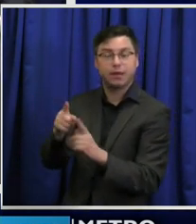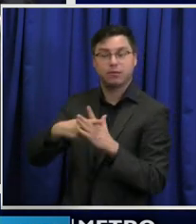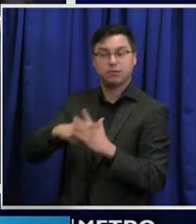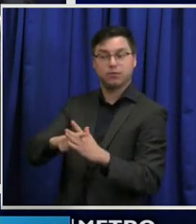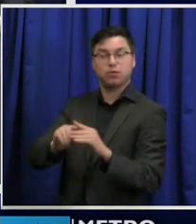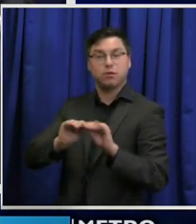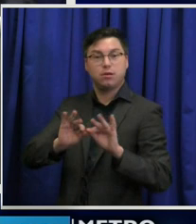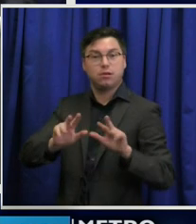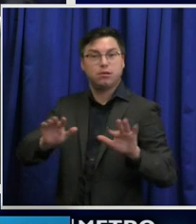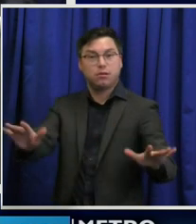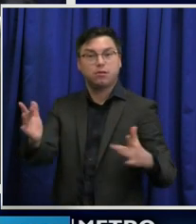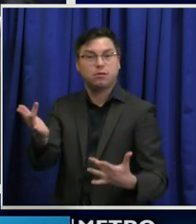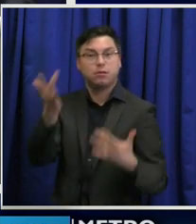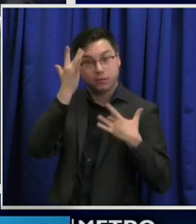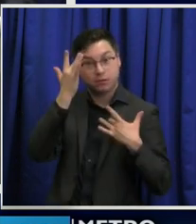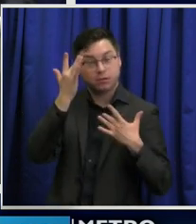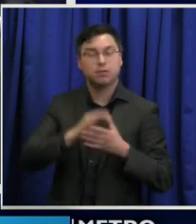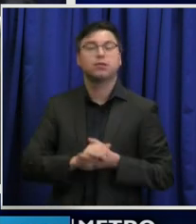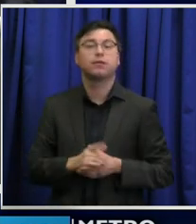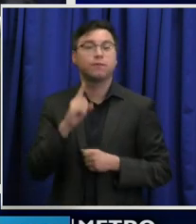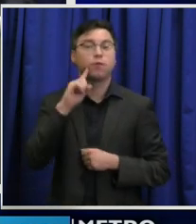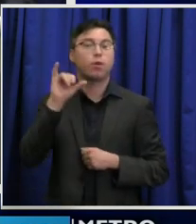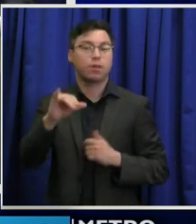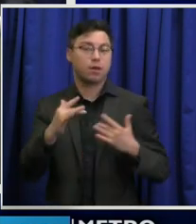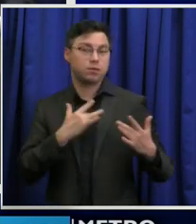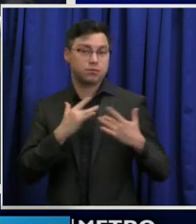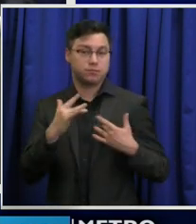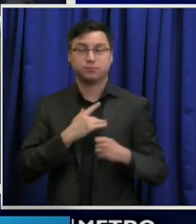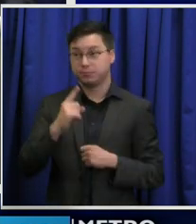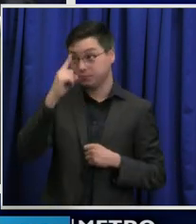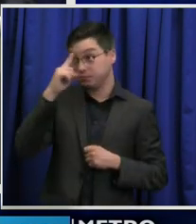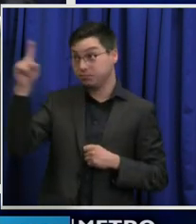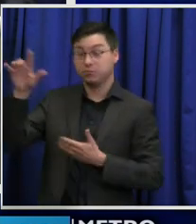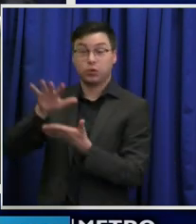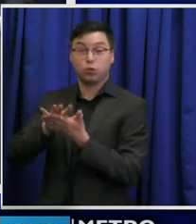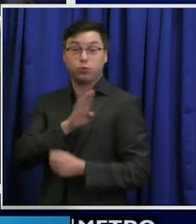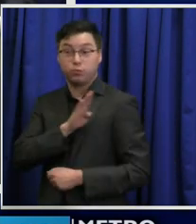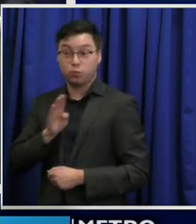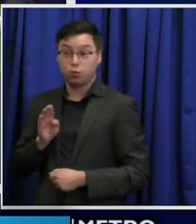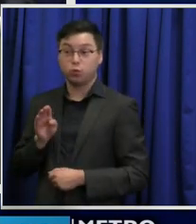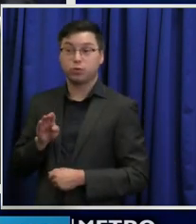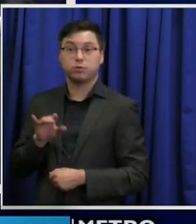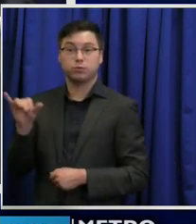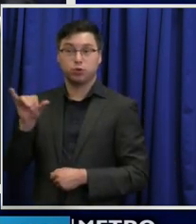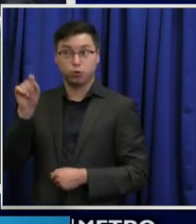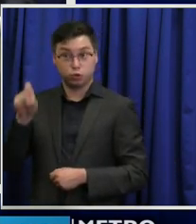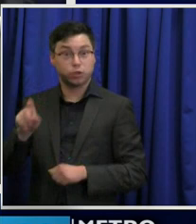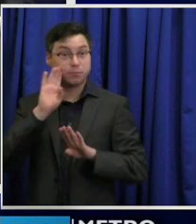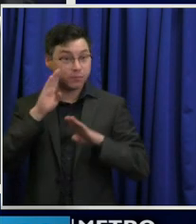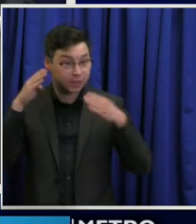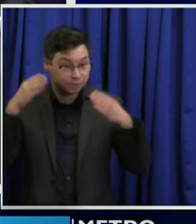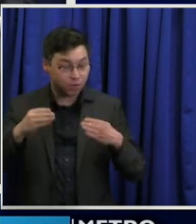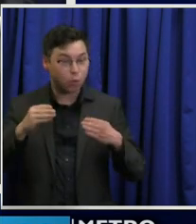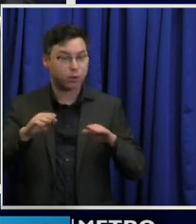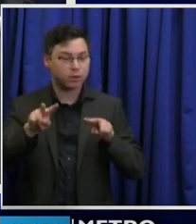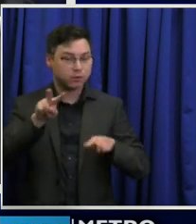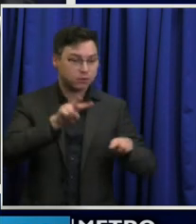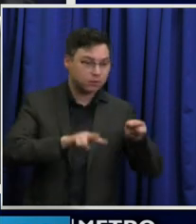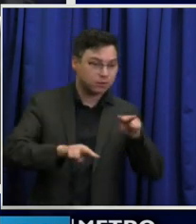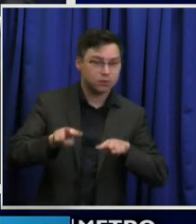of that concern. I think it's something for the school board to be on top of and in the closest possible